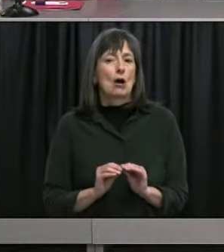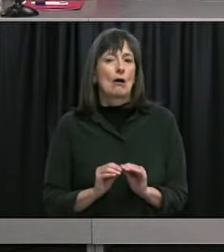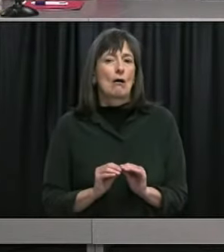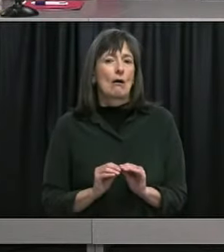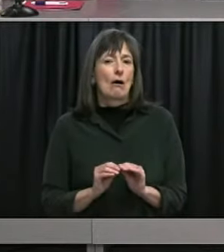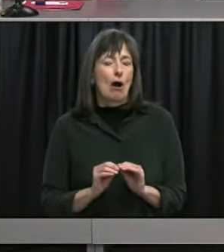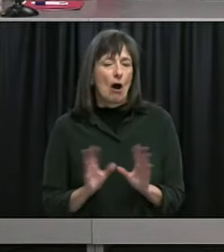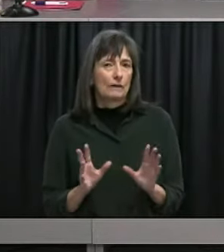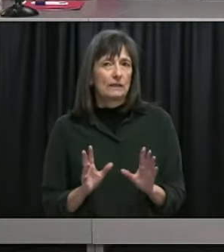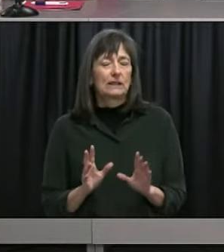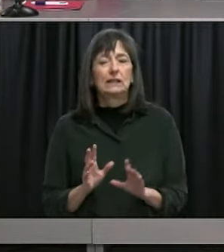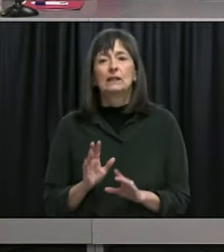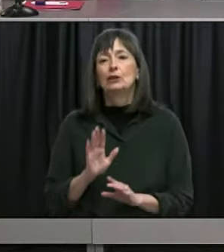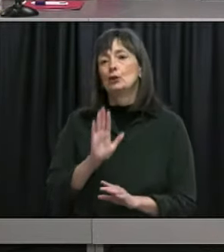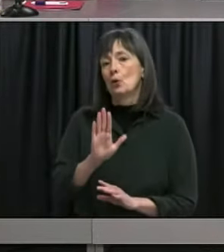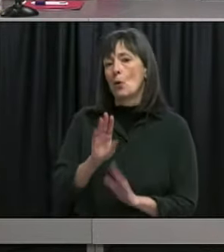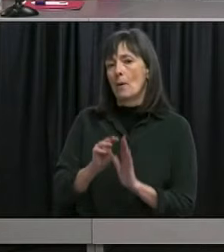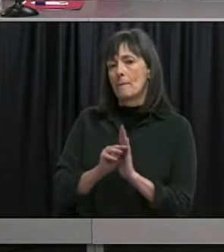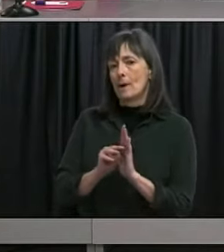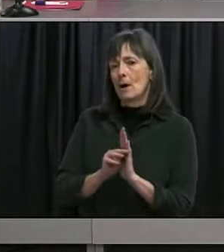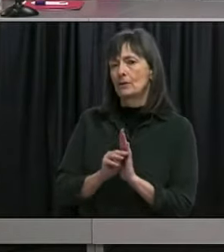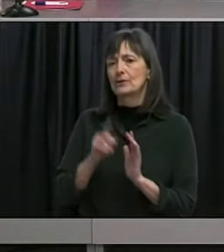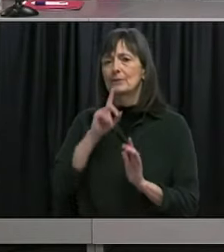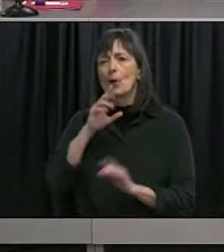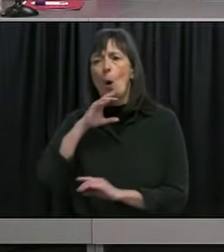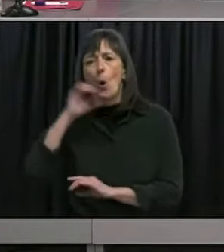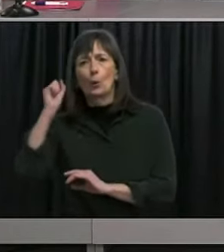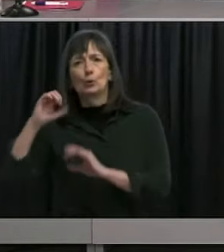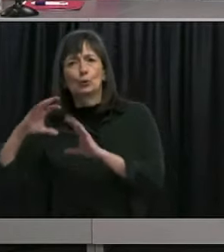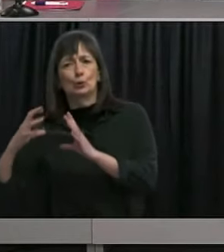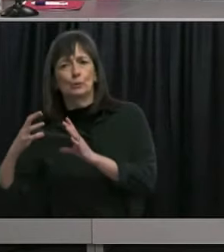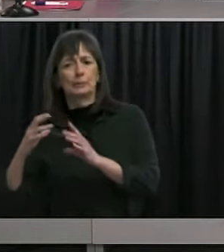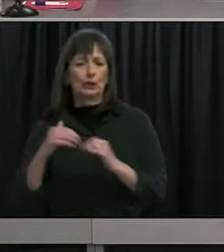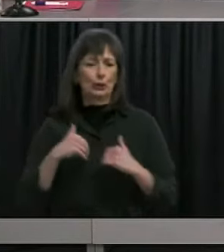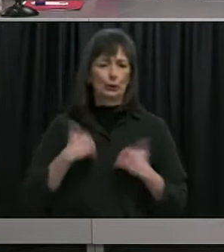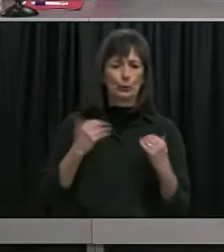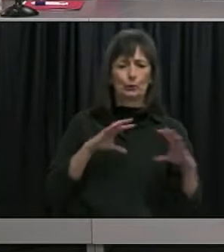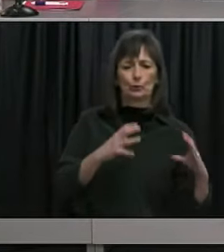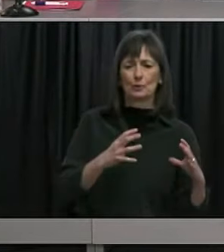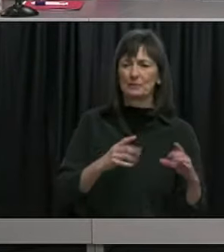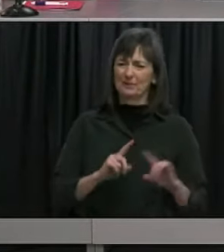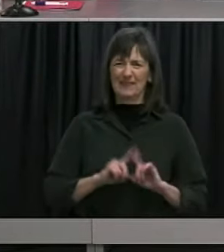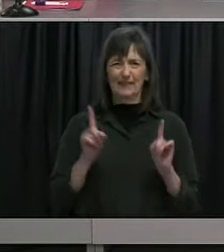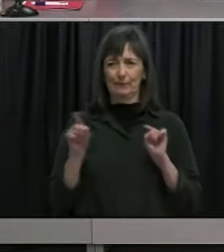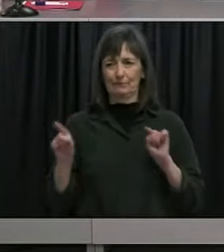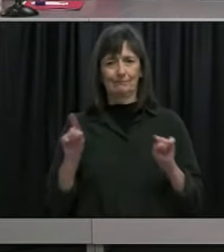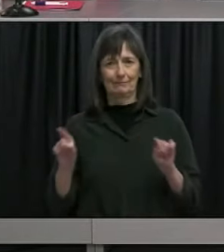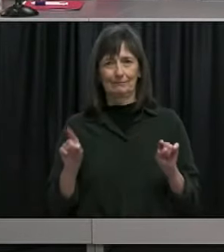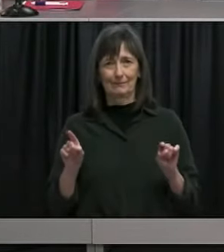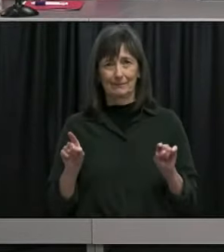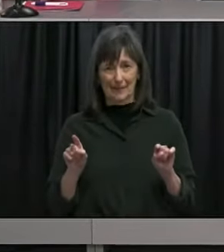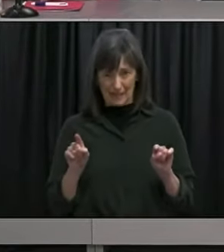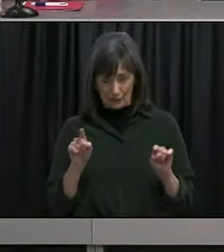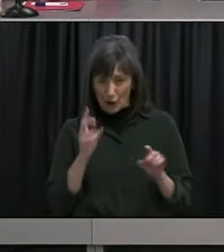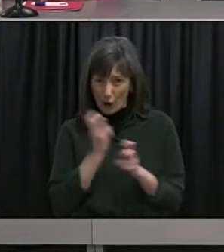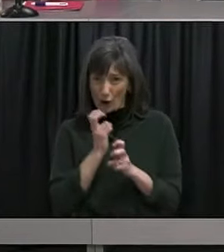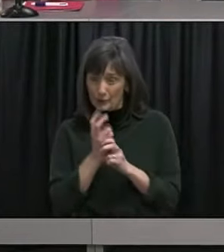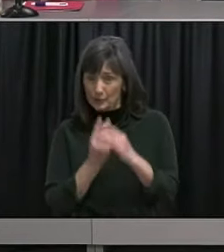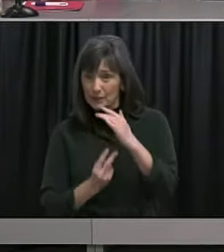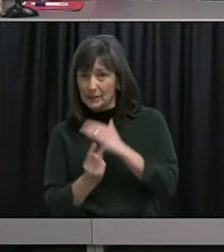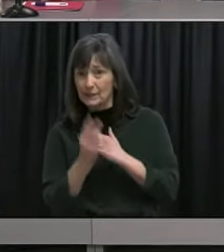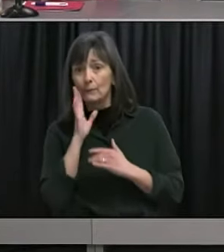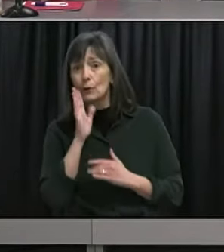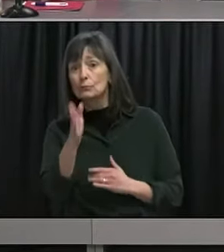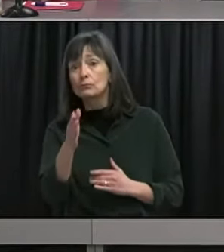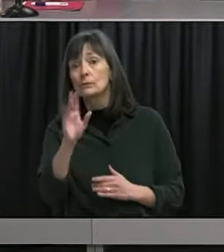higher age models does that make it a little bit difficult for you to then take this data and move it forward for making predictions